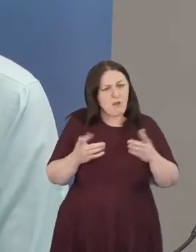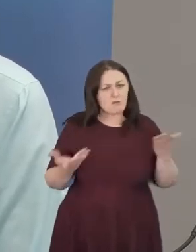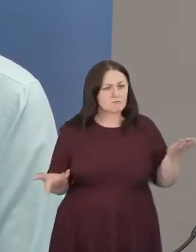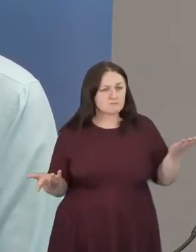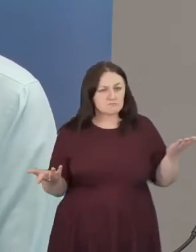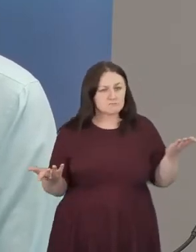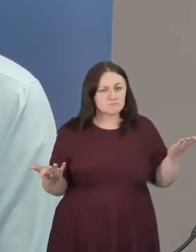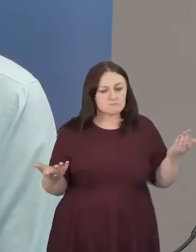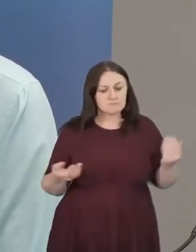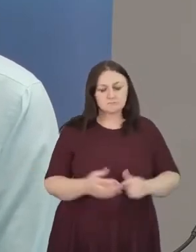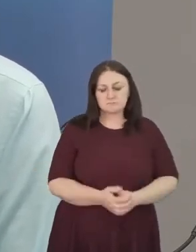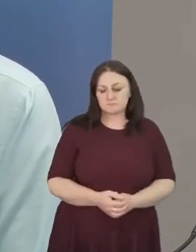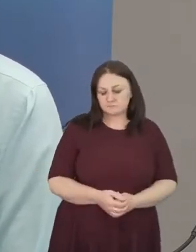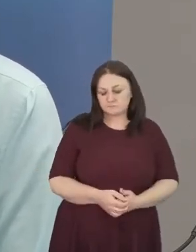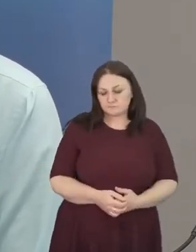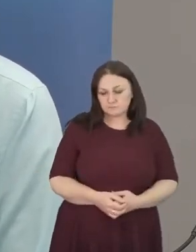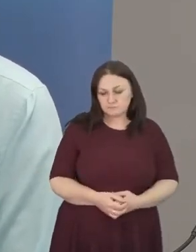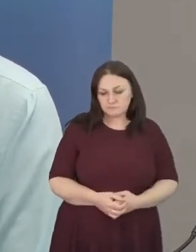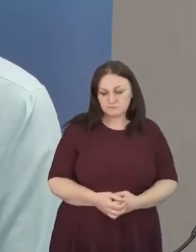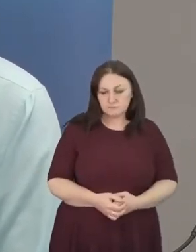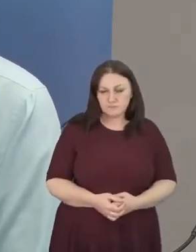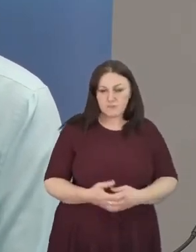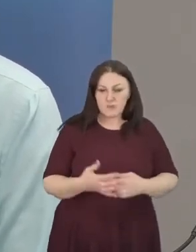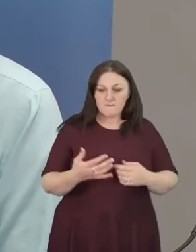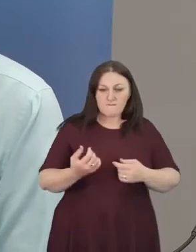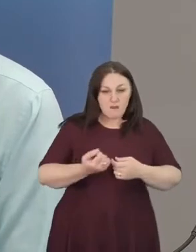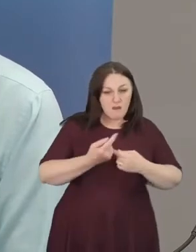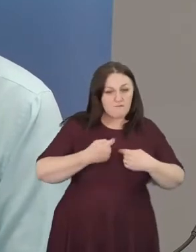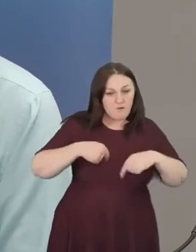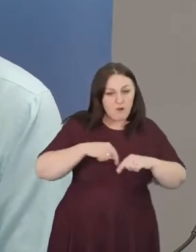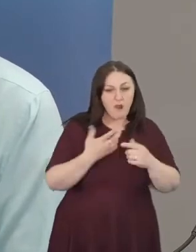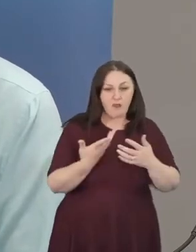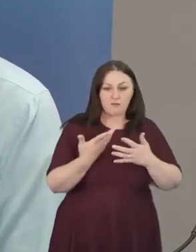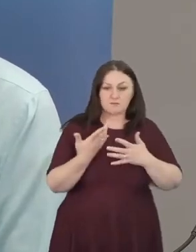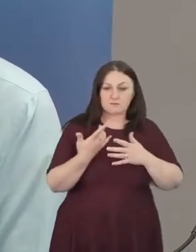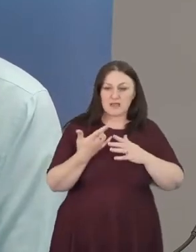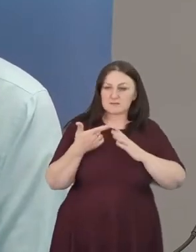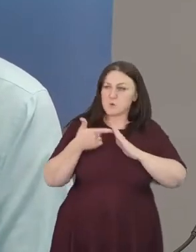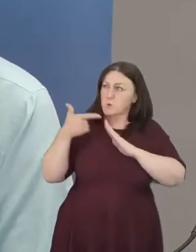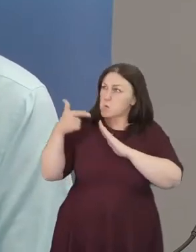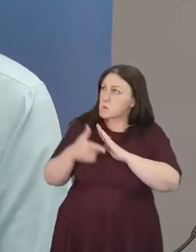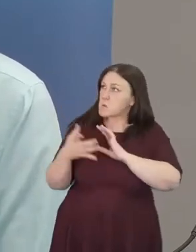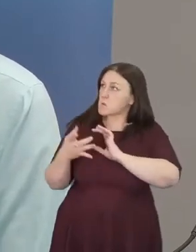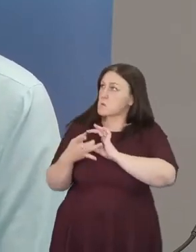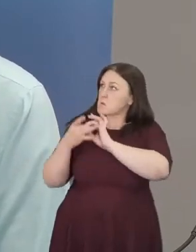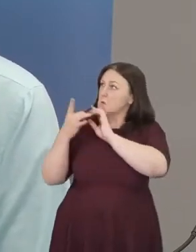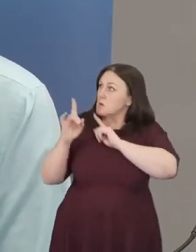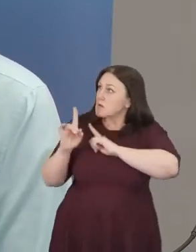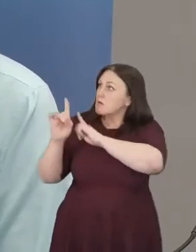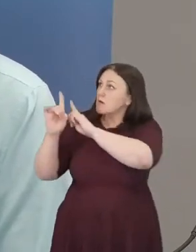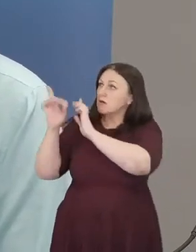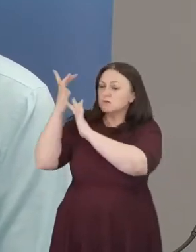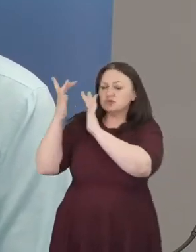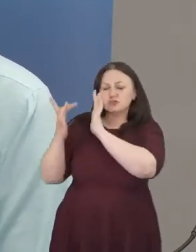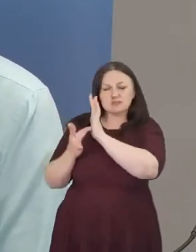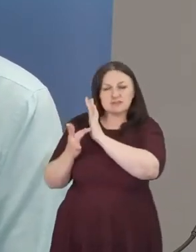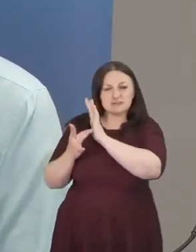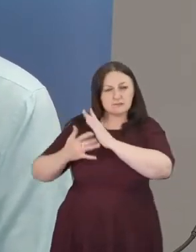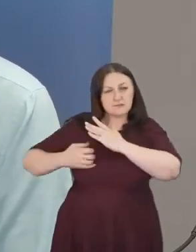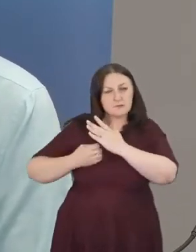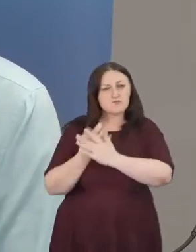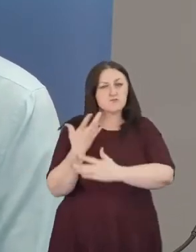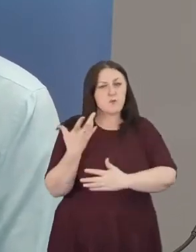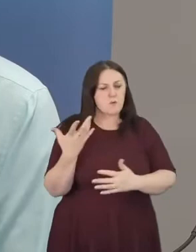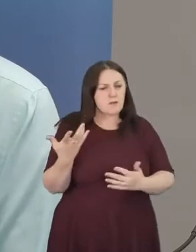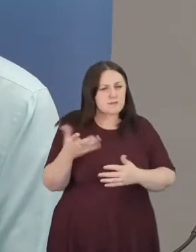our own growing as disciples of Jesus, and inviting others to